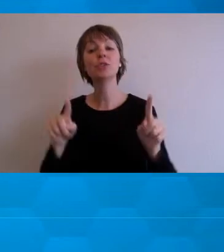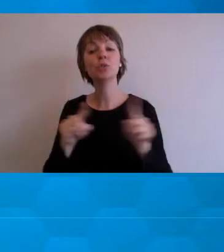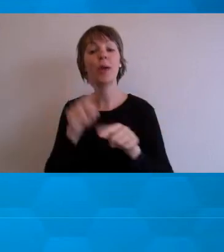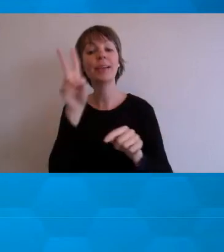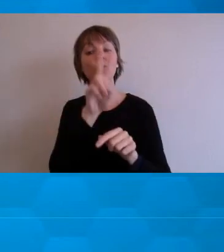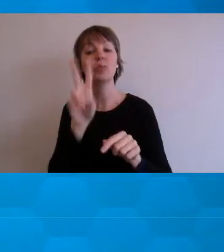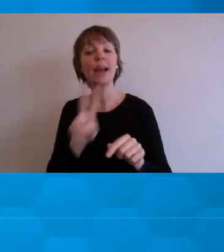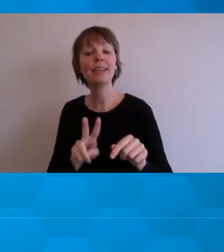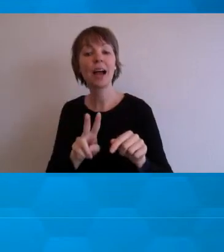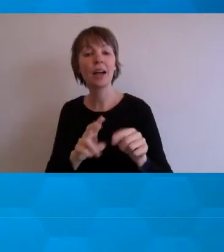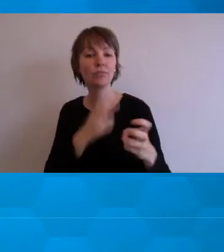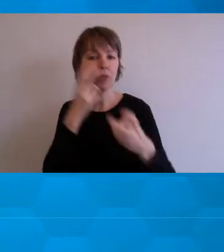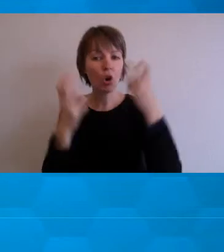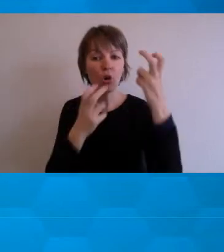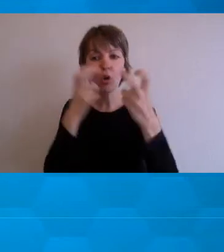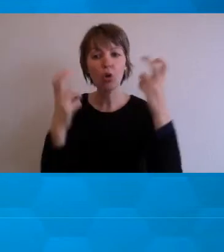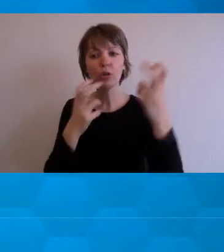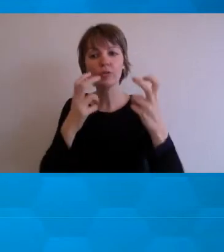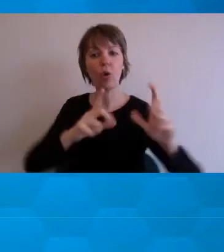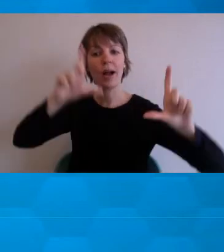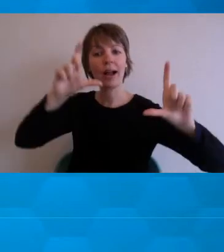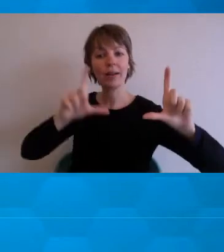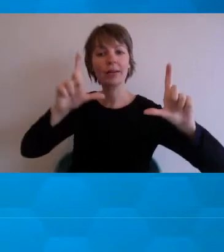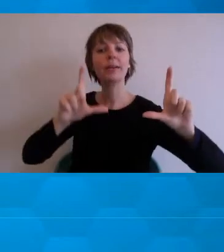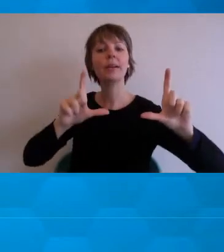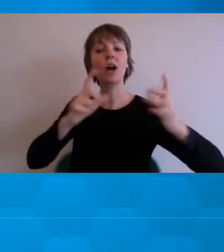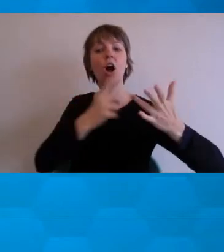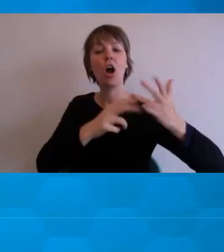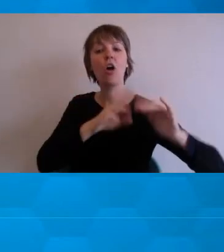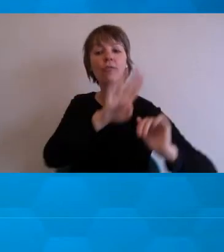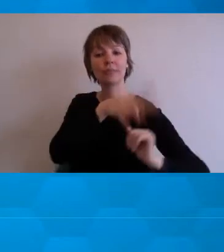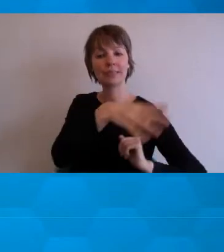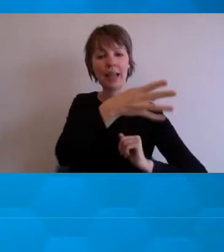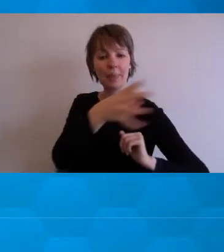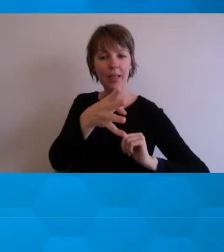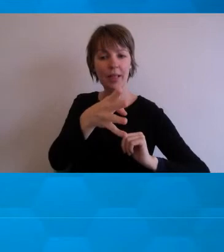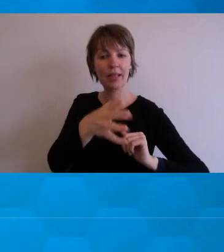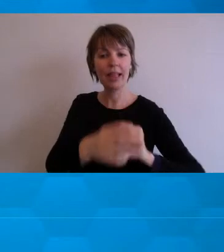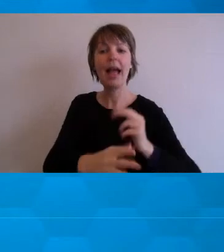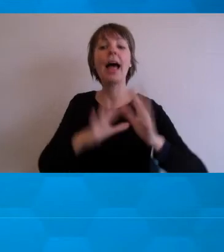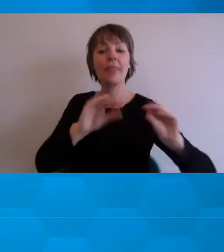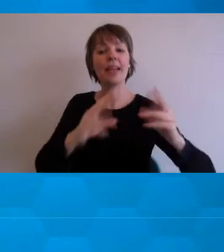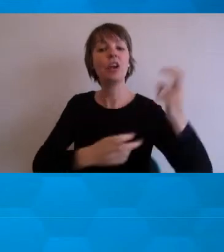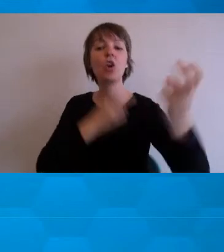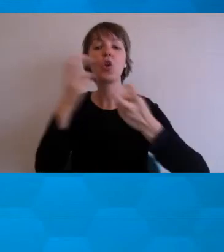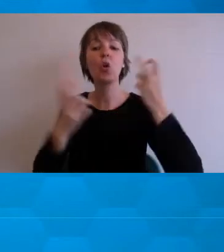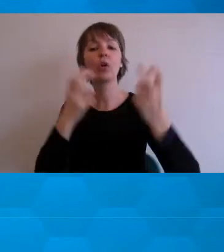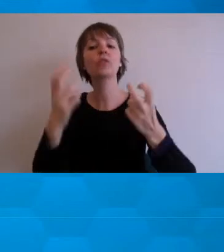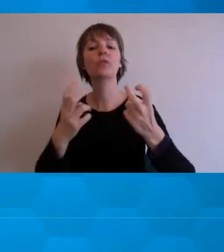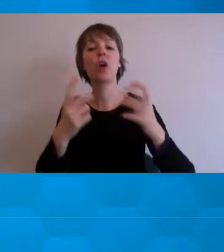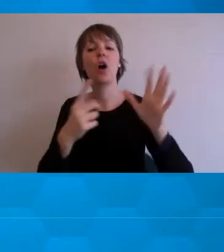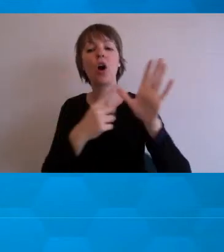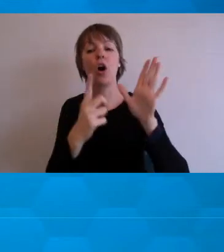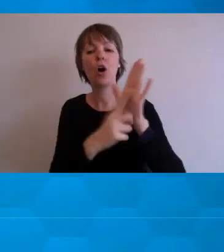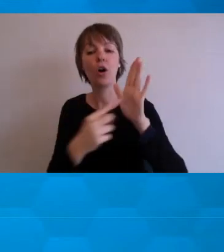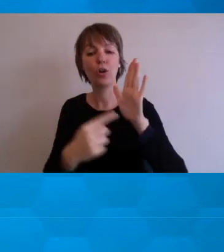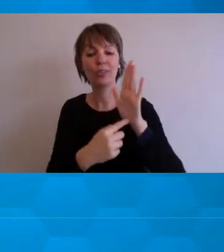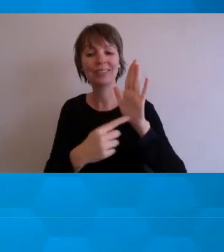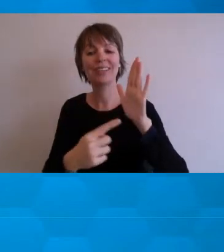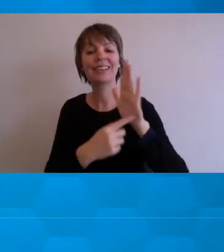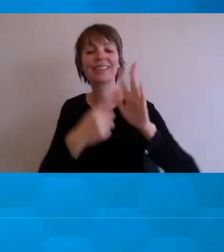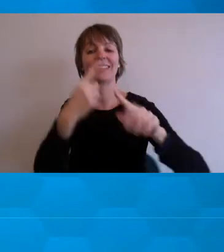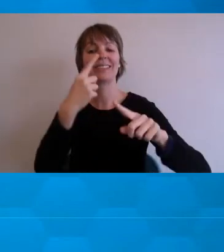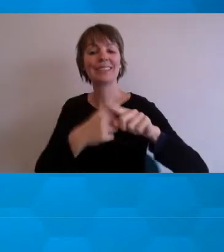alt text. If no alt text has been written, many programs will auto-generate one. This is not